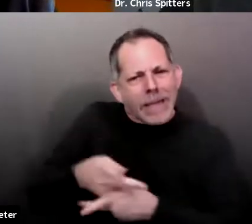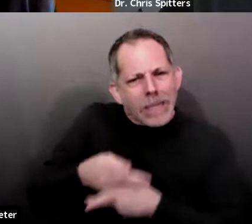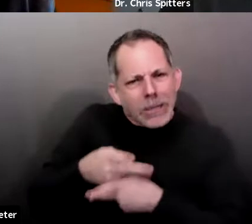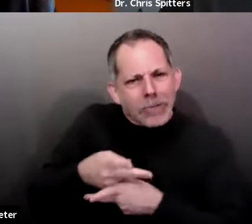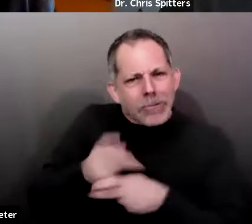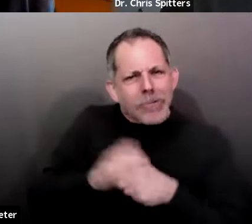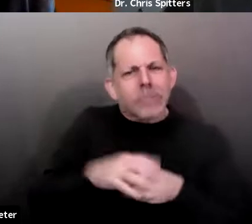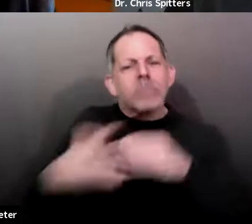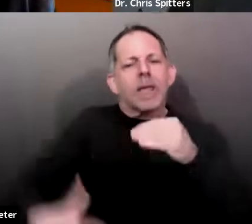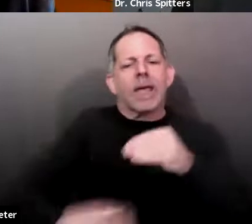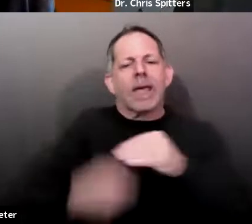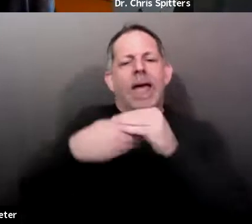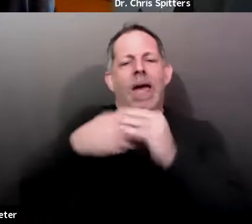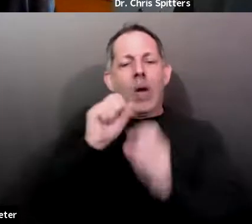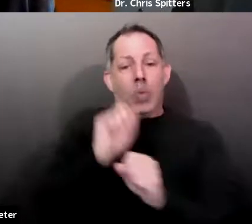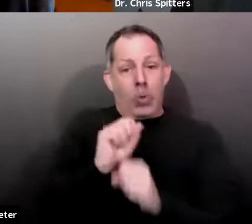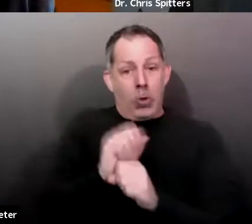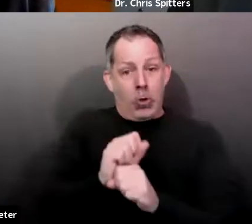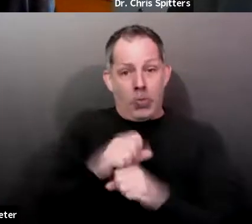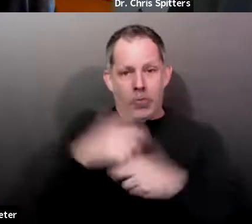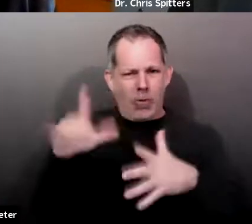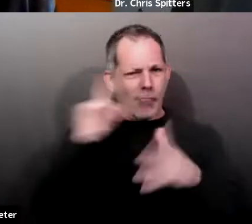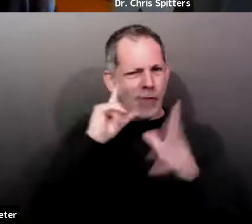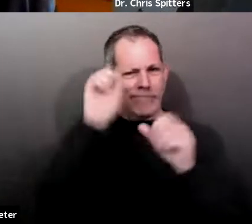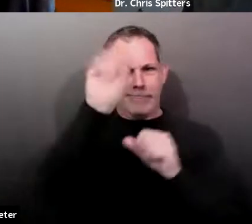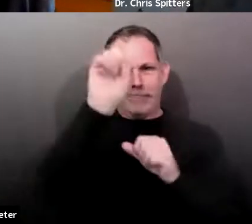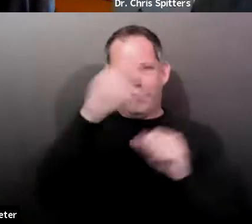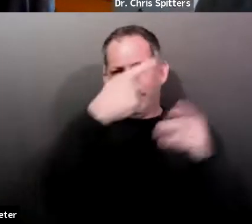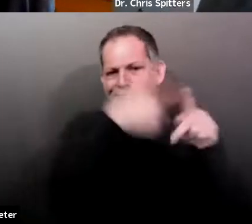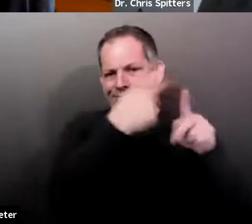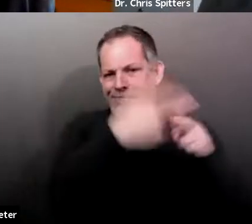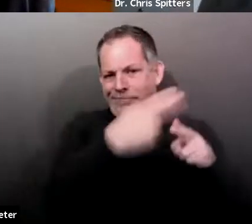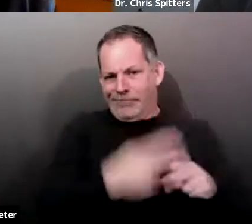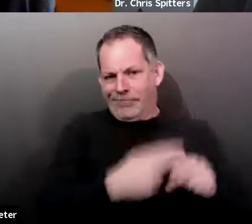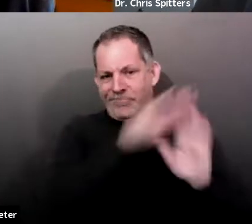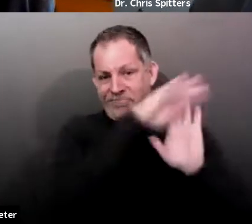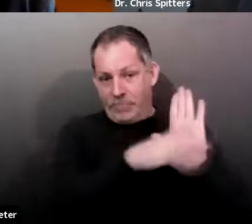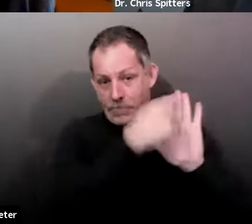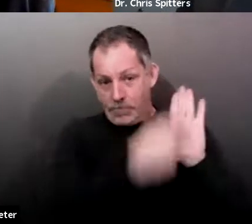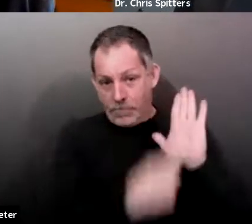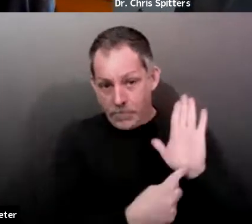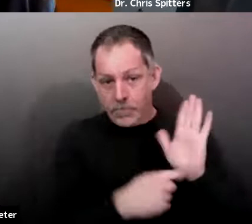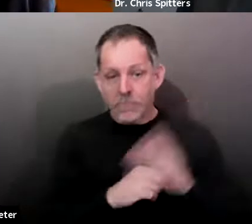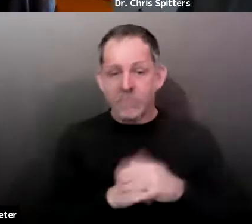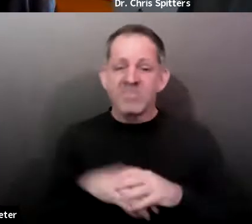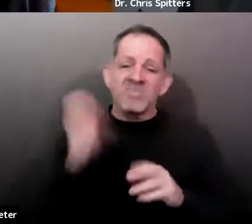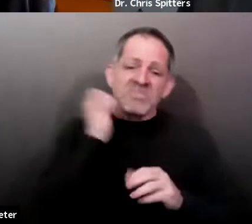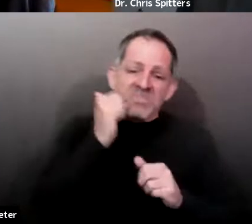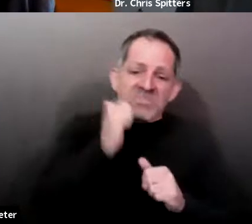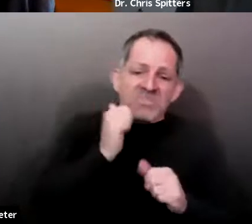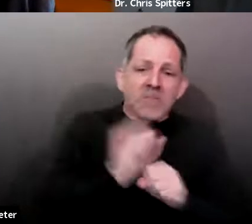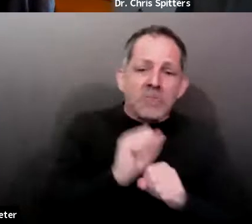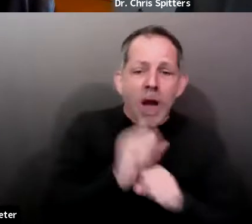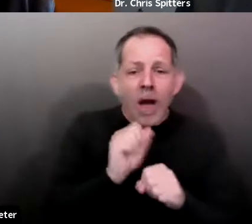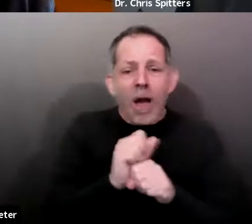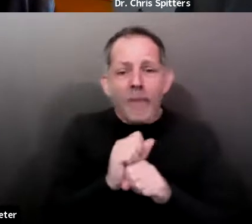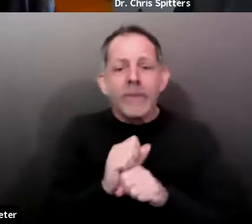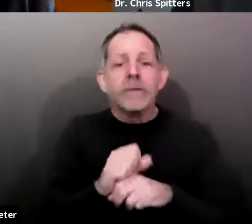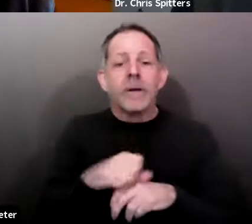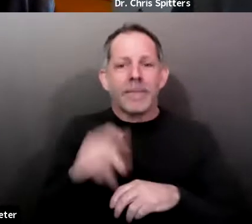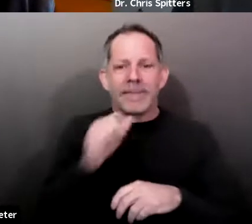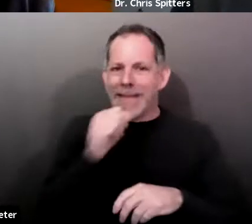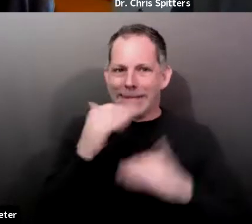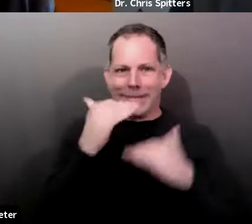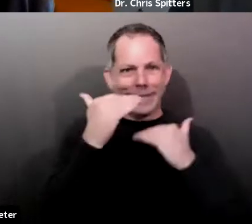did mention that are able to do their daily functions at a socially distant place, you know, they have an isolated office with no